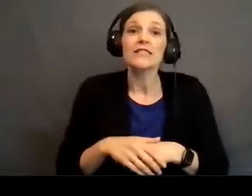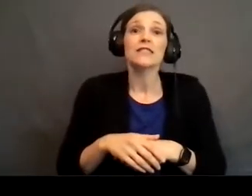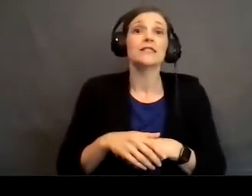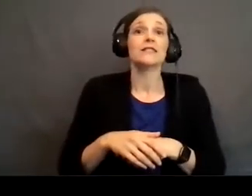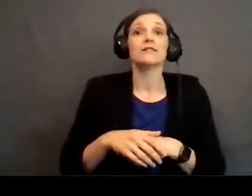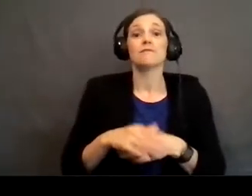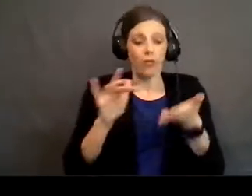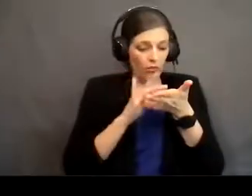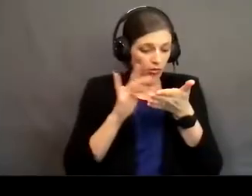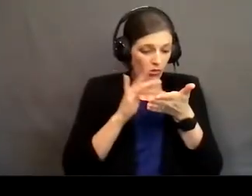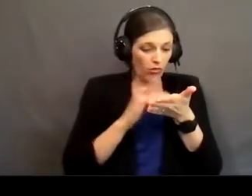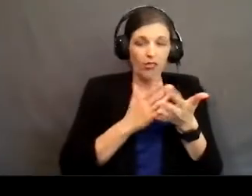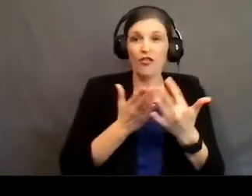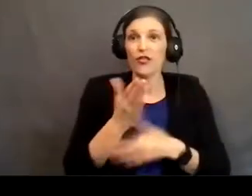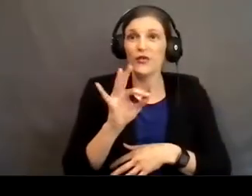mindlessly scrolling through feeds?